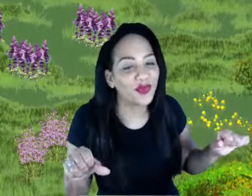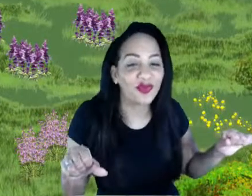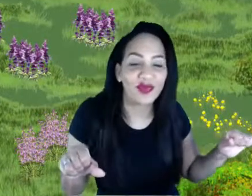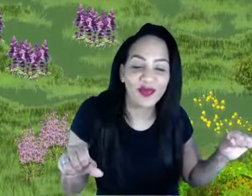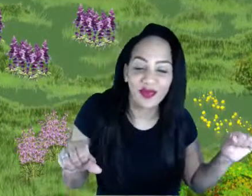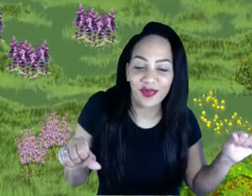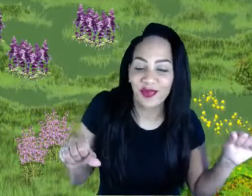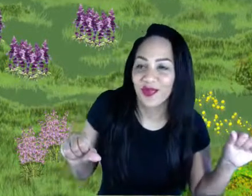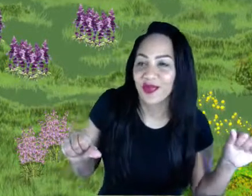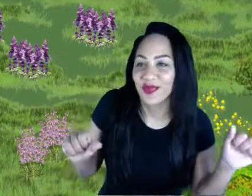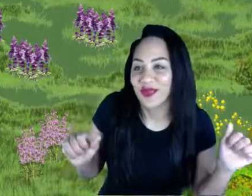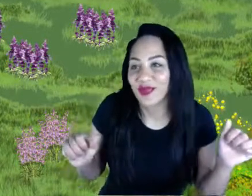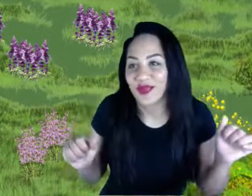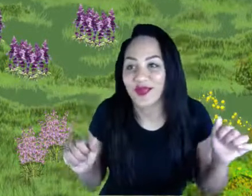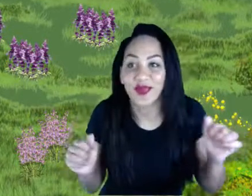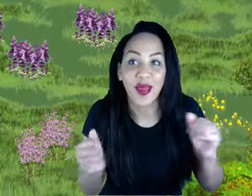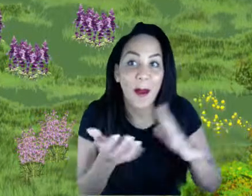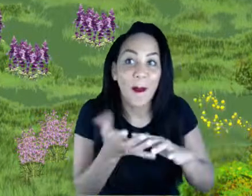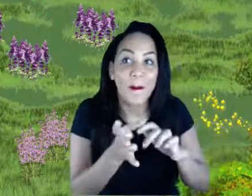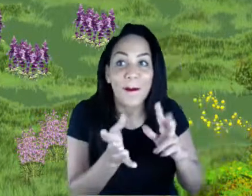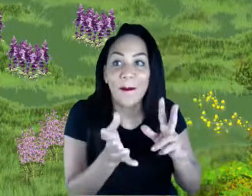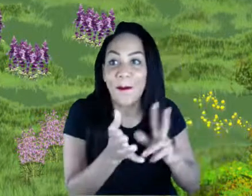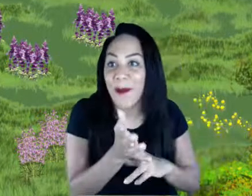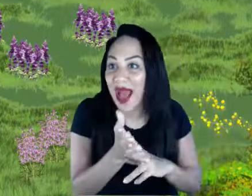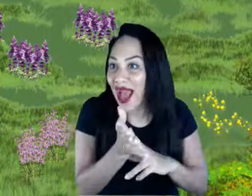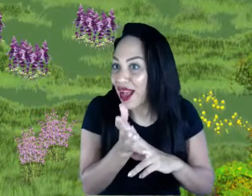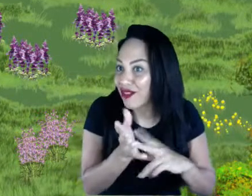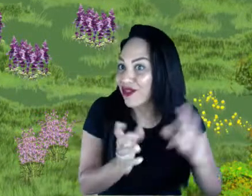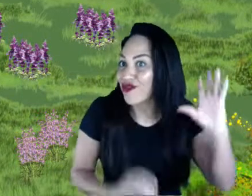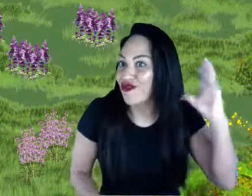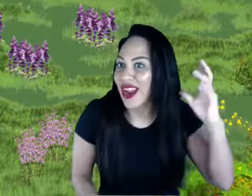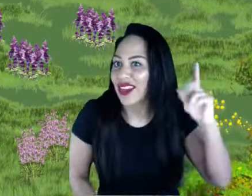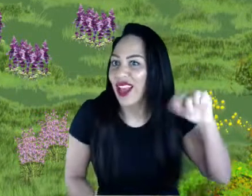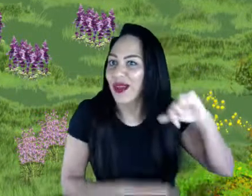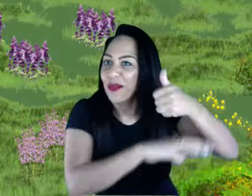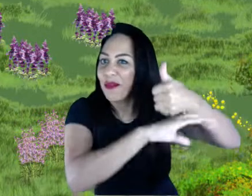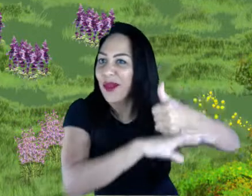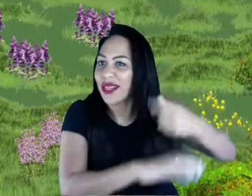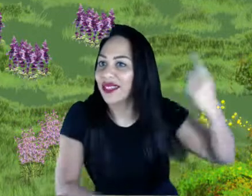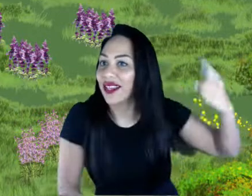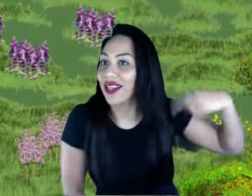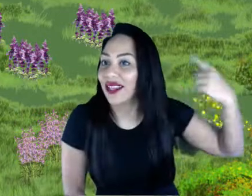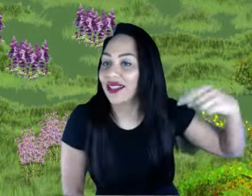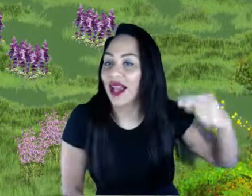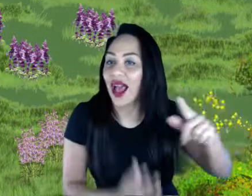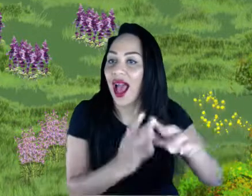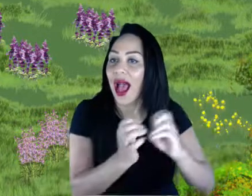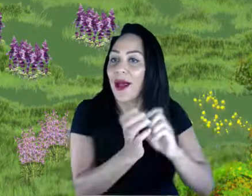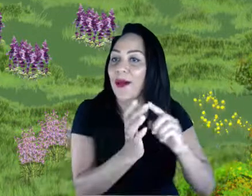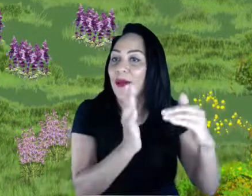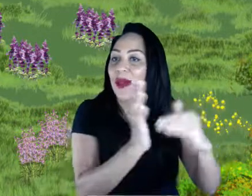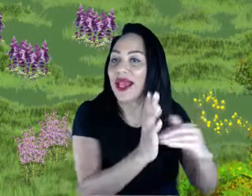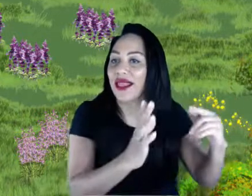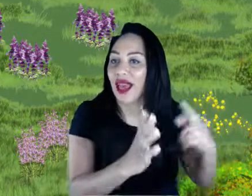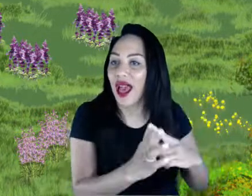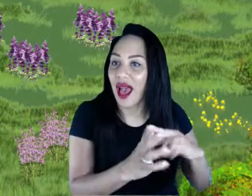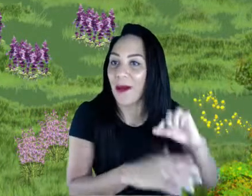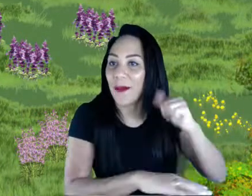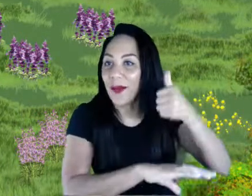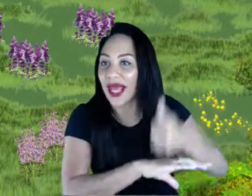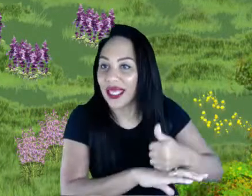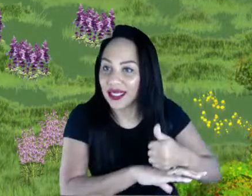Marv radio is a London based and Ibiza based beatboxer and sound healer.